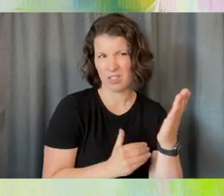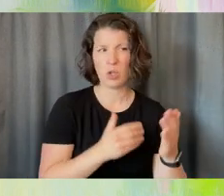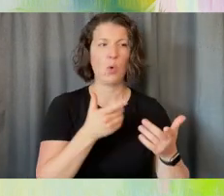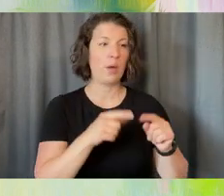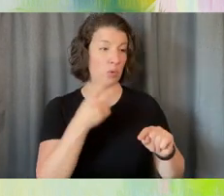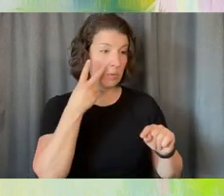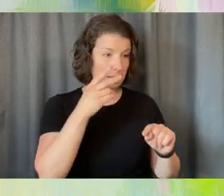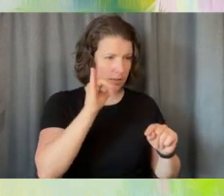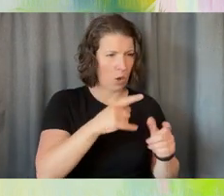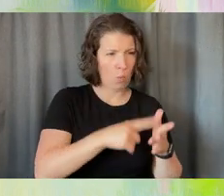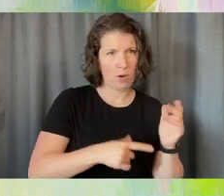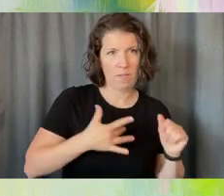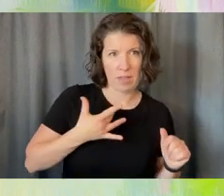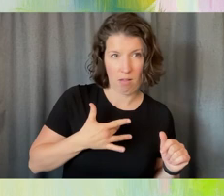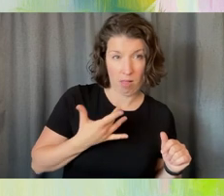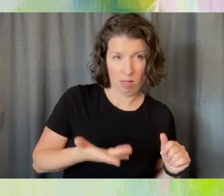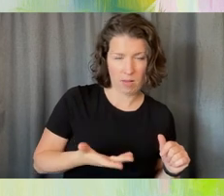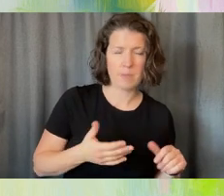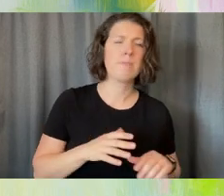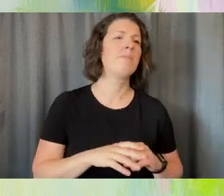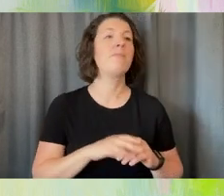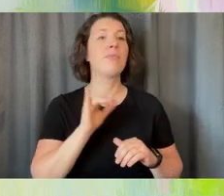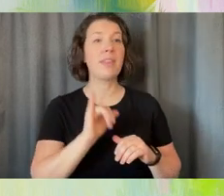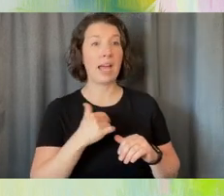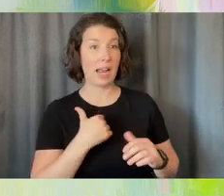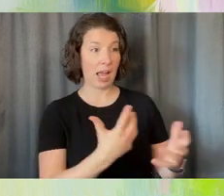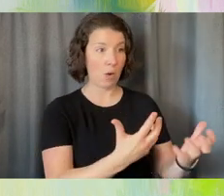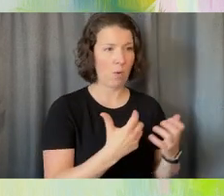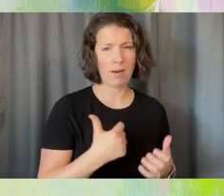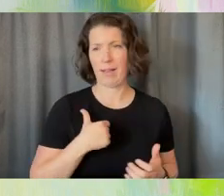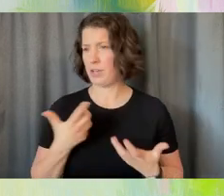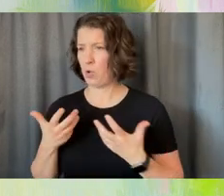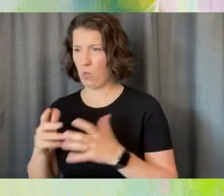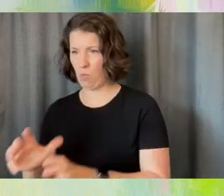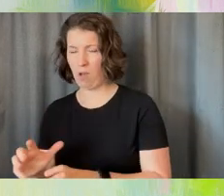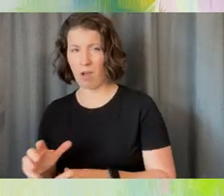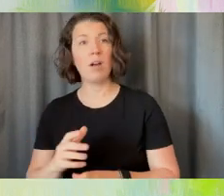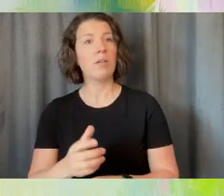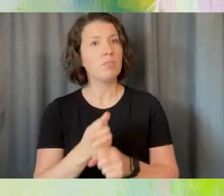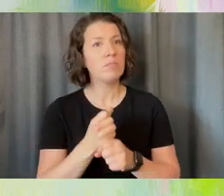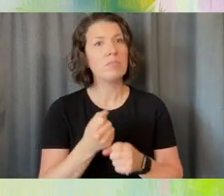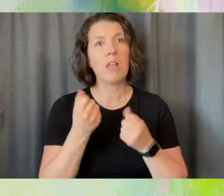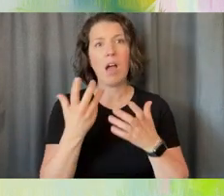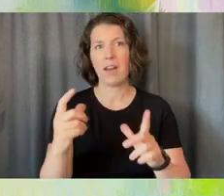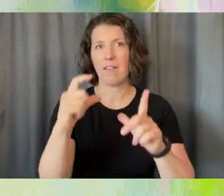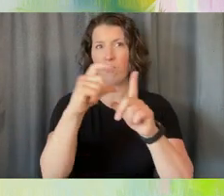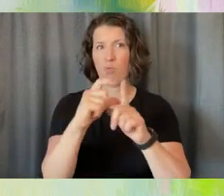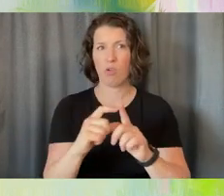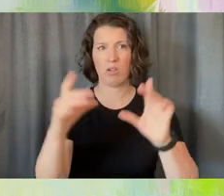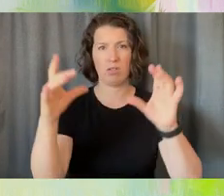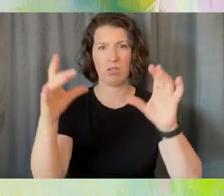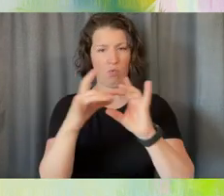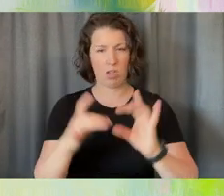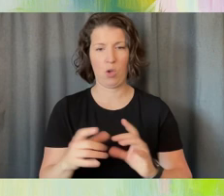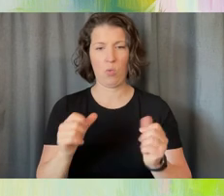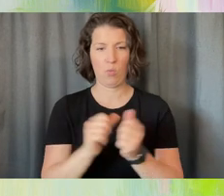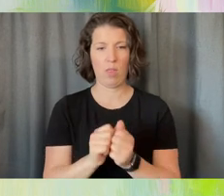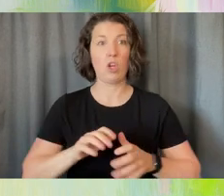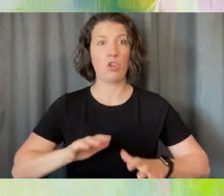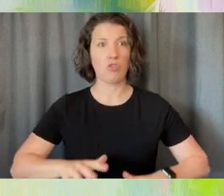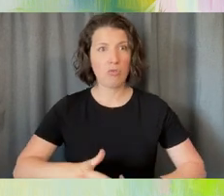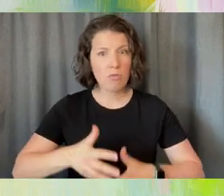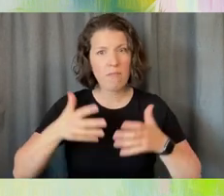do you feel? And that I want, I don't want, produced lots of words associated with nervousness, worried, anxiety.